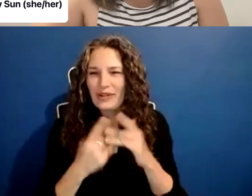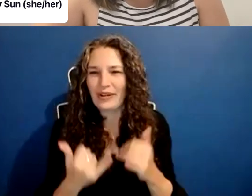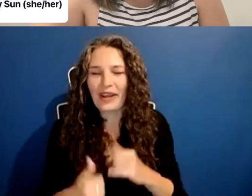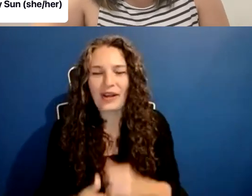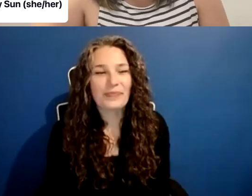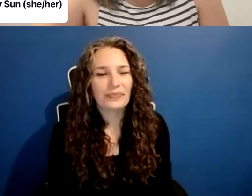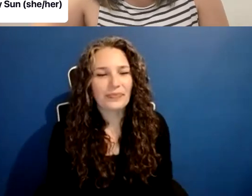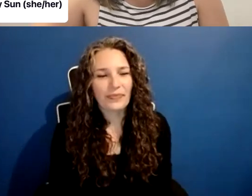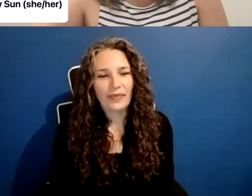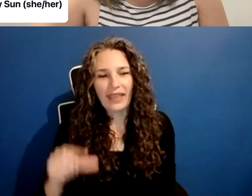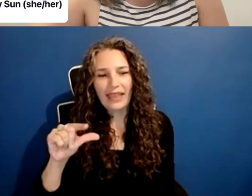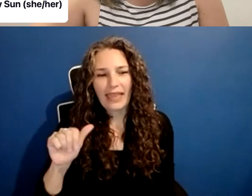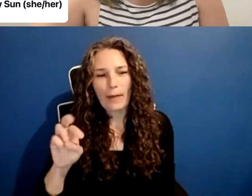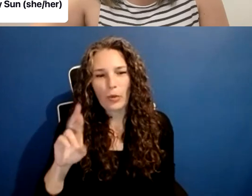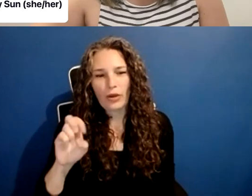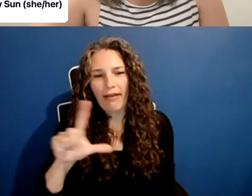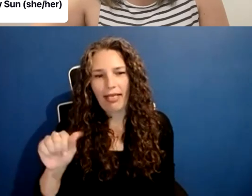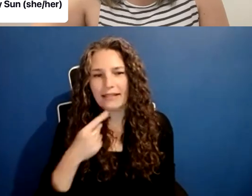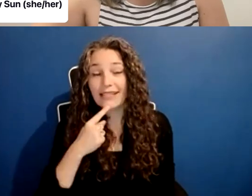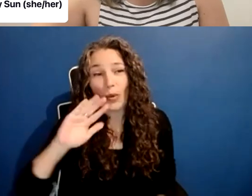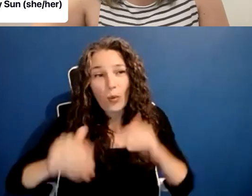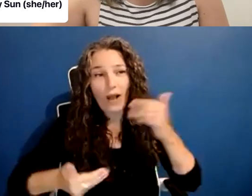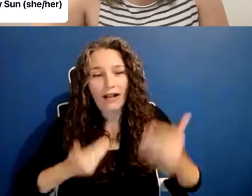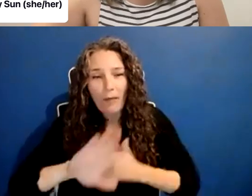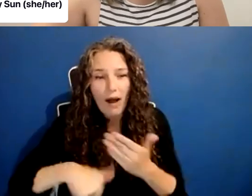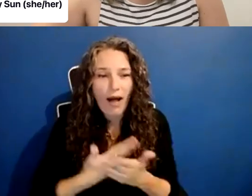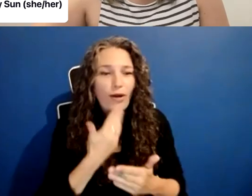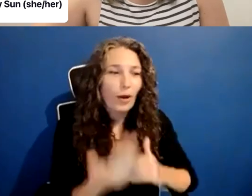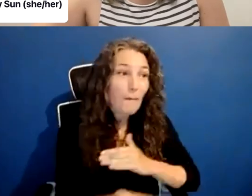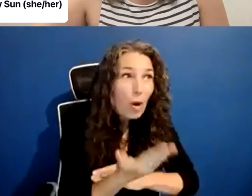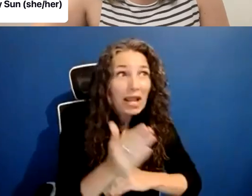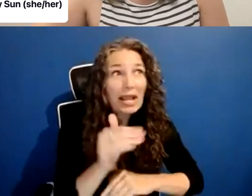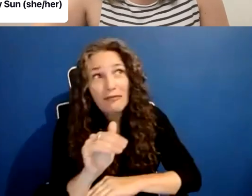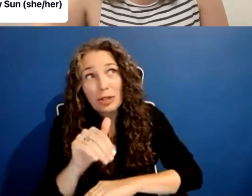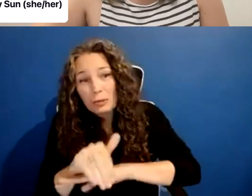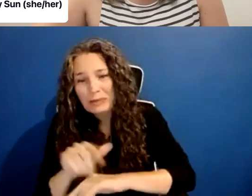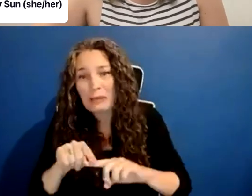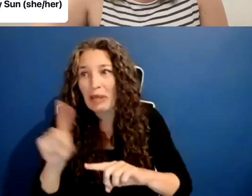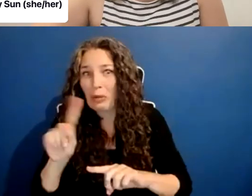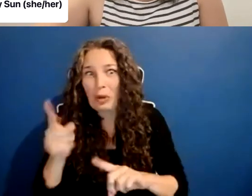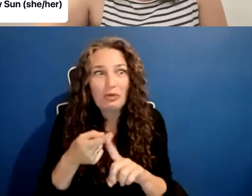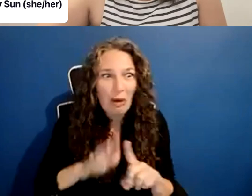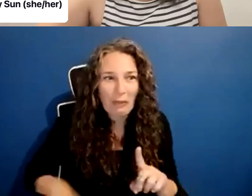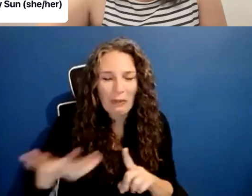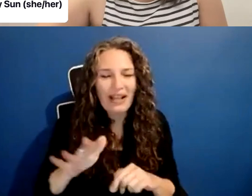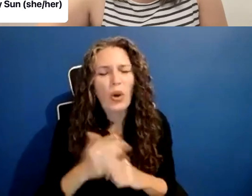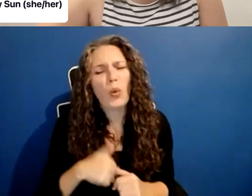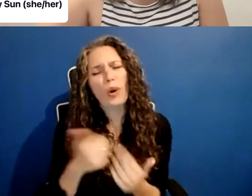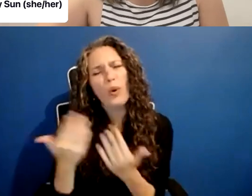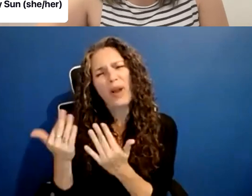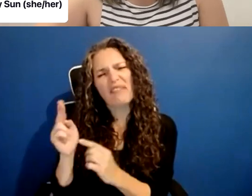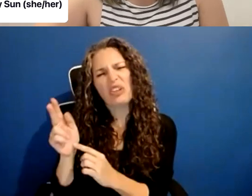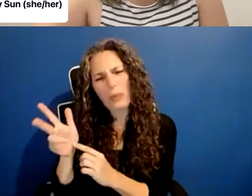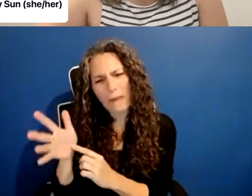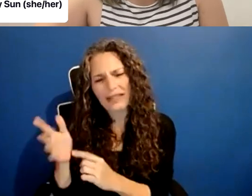Welcome, everybody. Good morning, good afternoon, good evening from wherever you're joining from. We're going to wait a few minutes for people